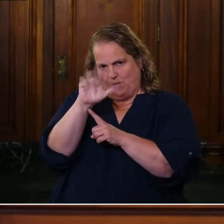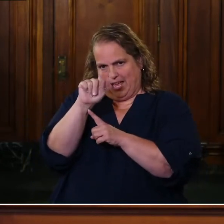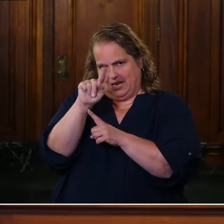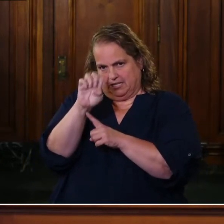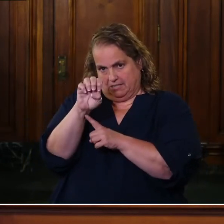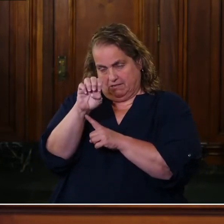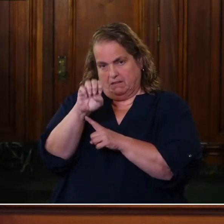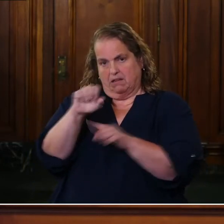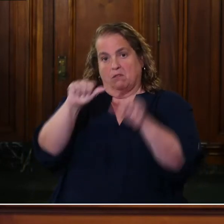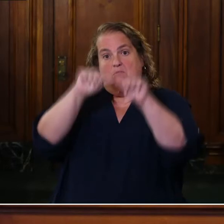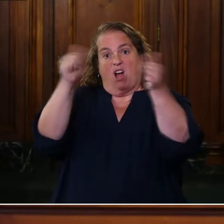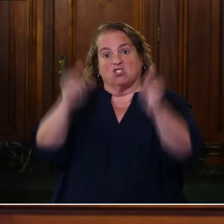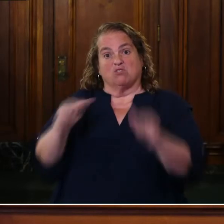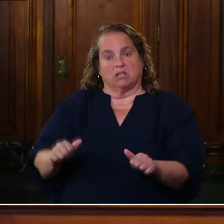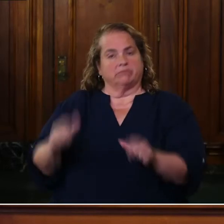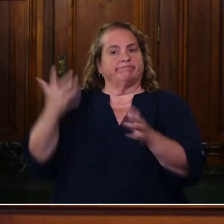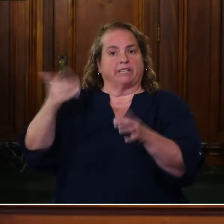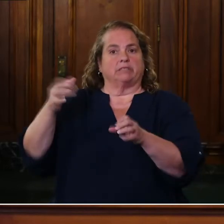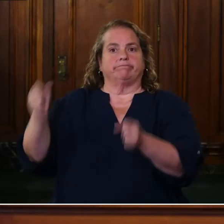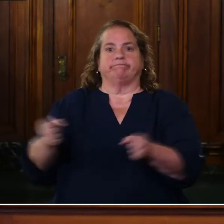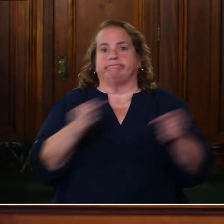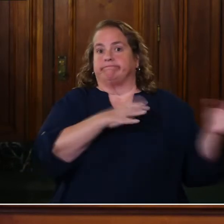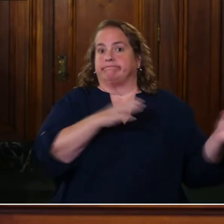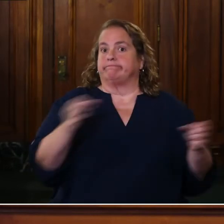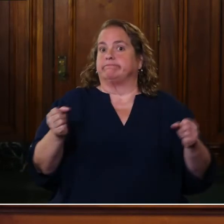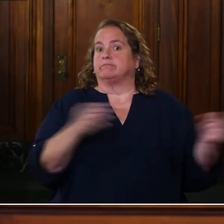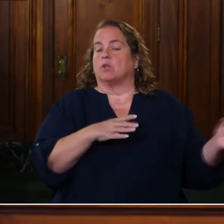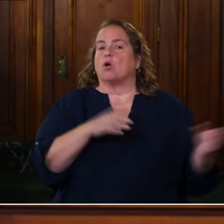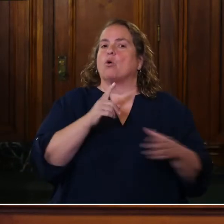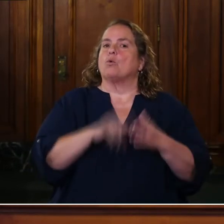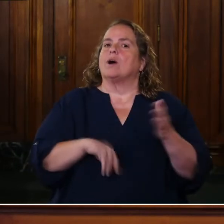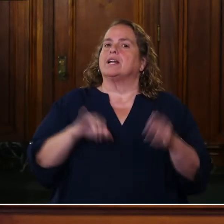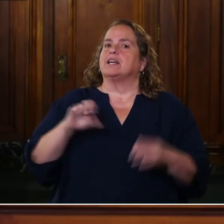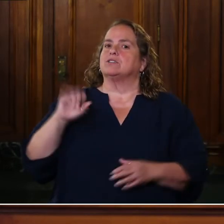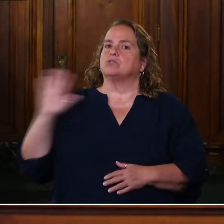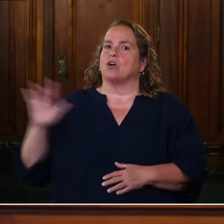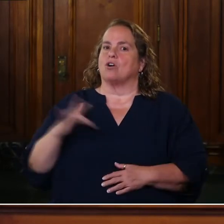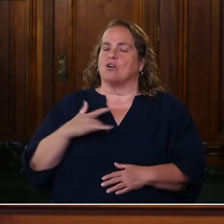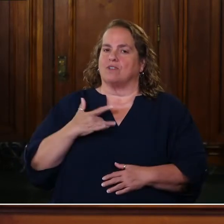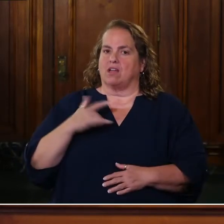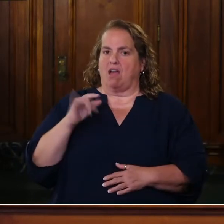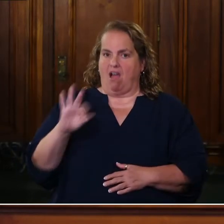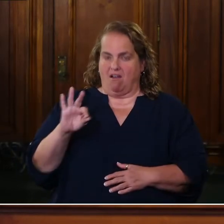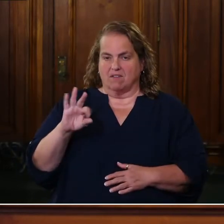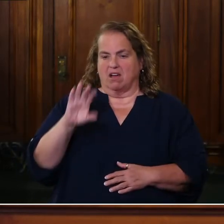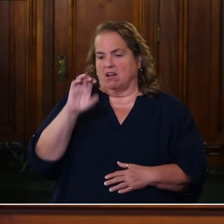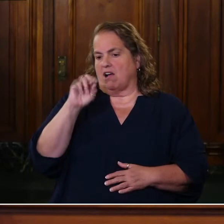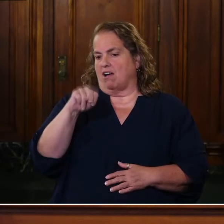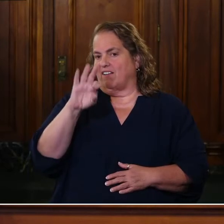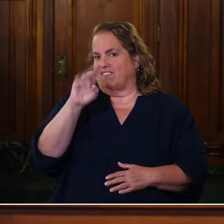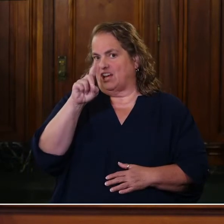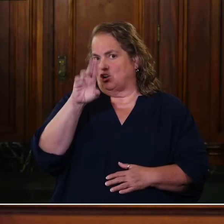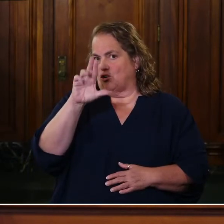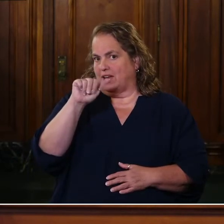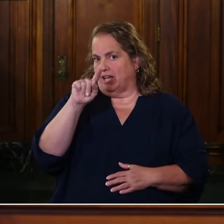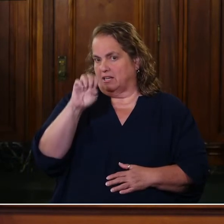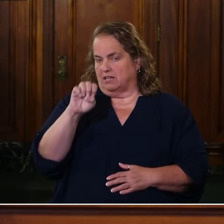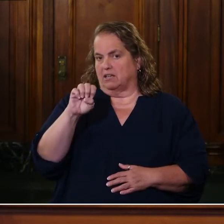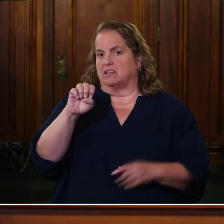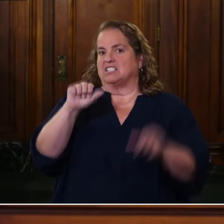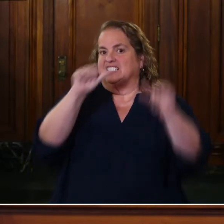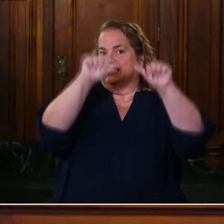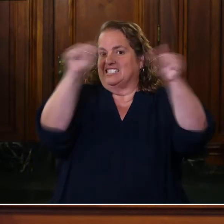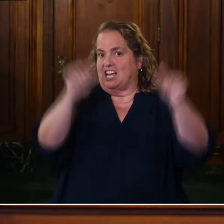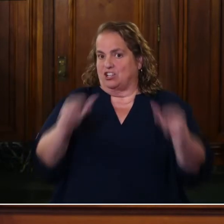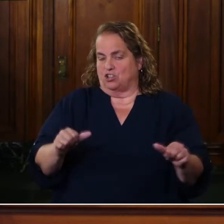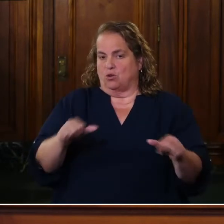is, uh, my take on the Confederate memorial, in front of Callaway County Courthouse and Murray, and whether I'd consider taking